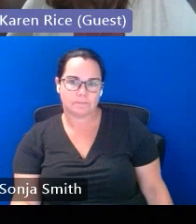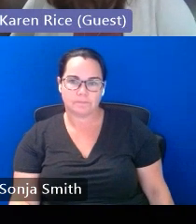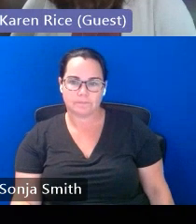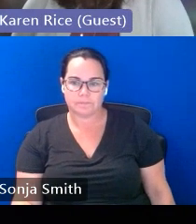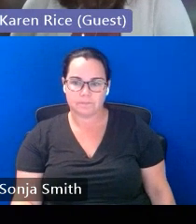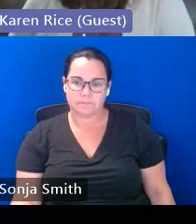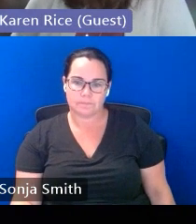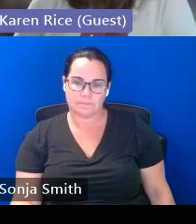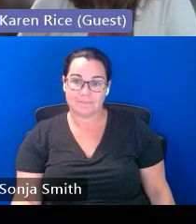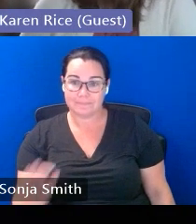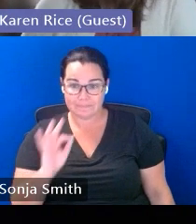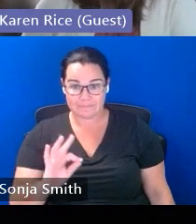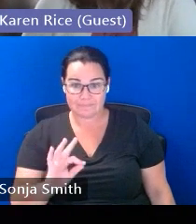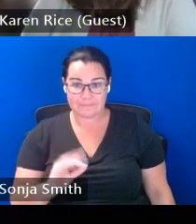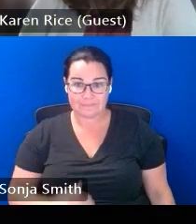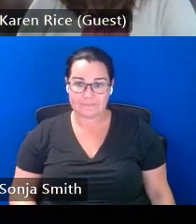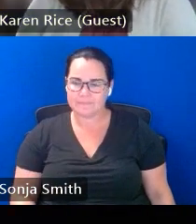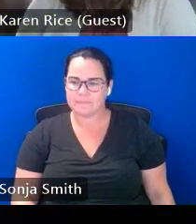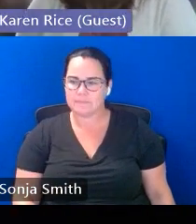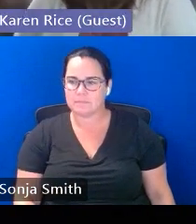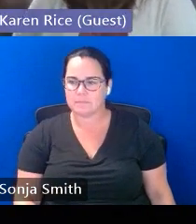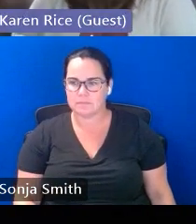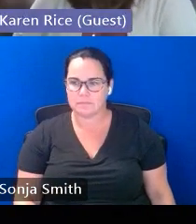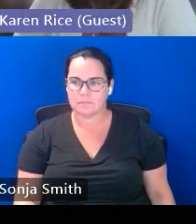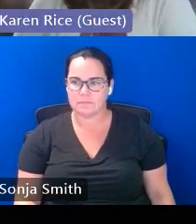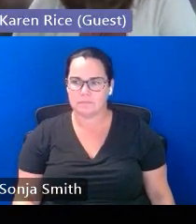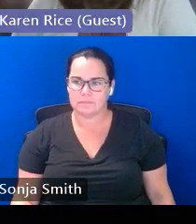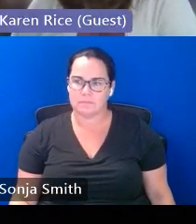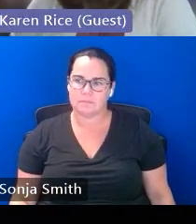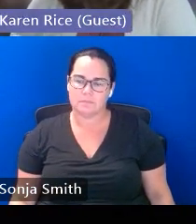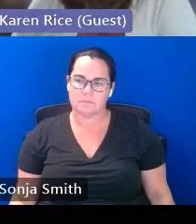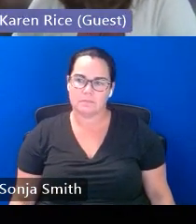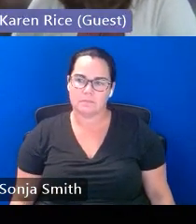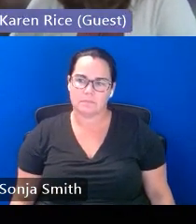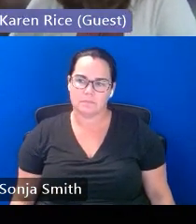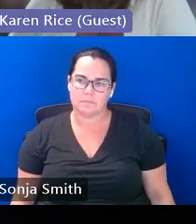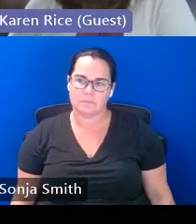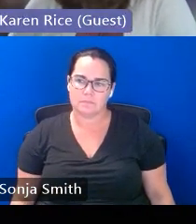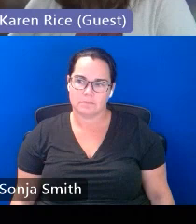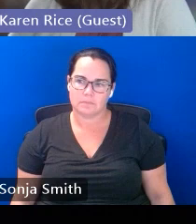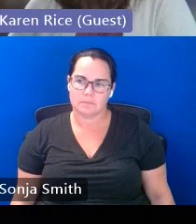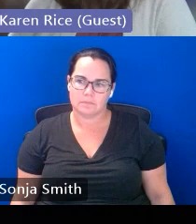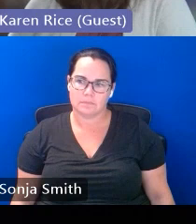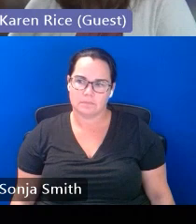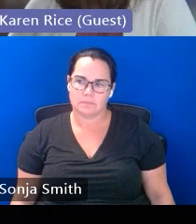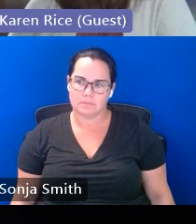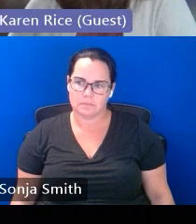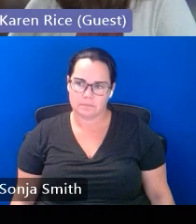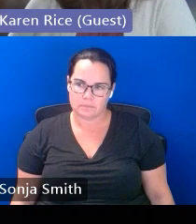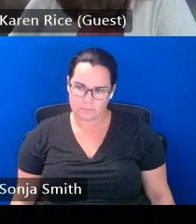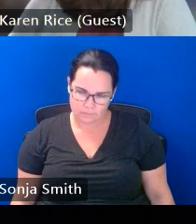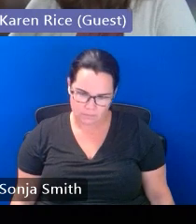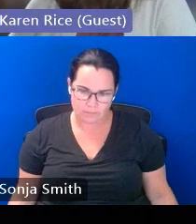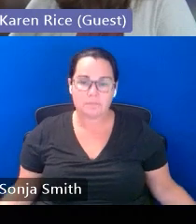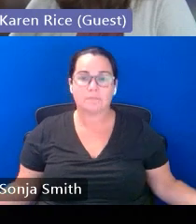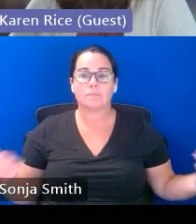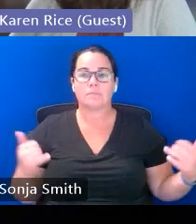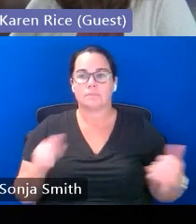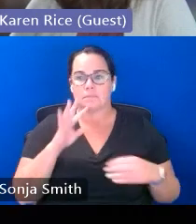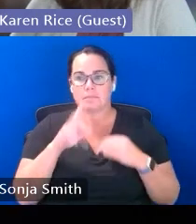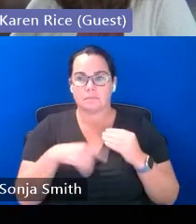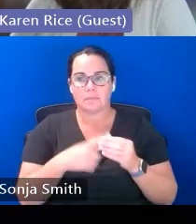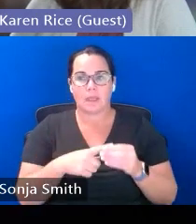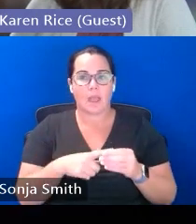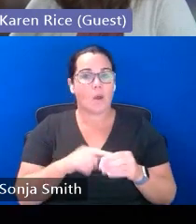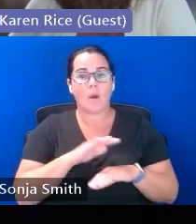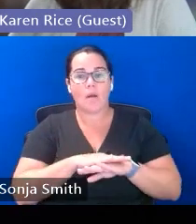hopefully that answers your question all right so let's skip ahead to talk about unaccompanied youth under mckinney-bento we've talked